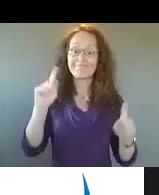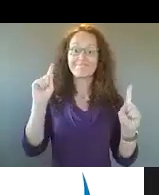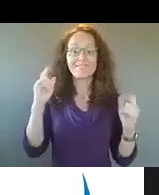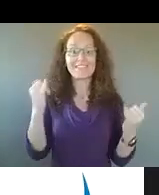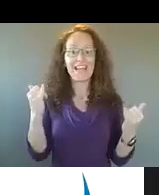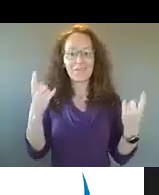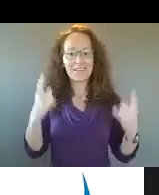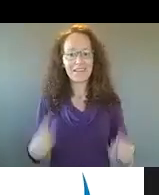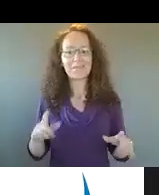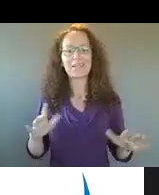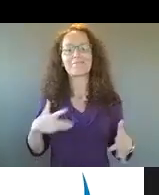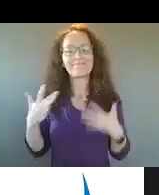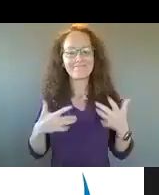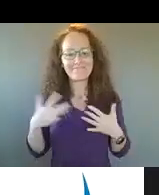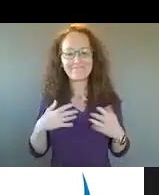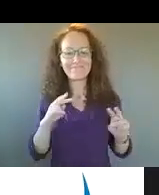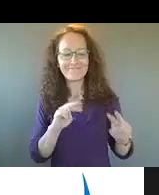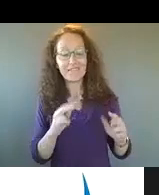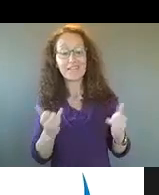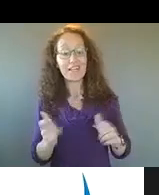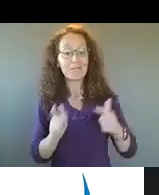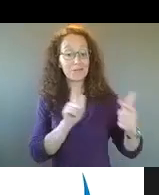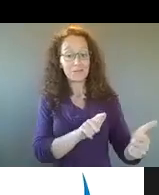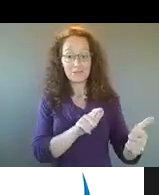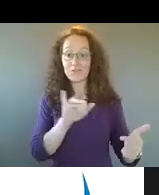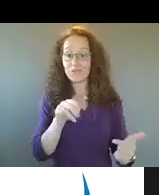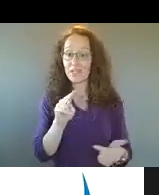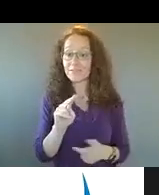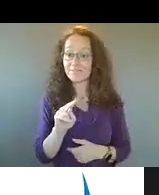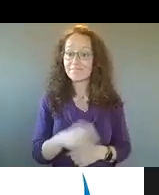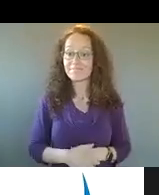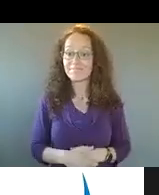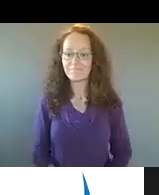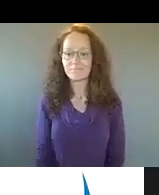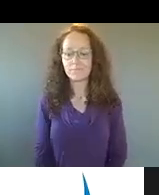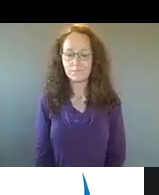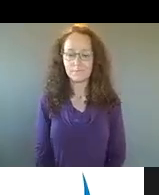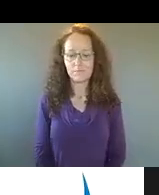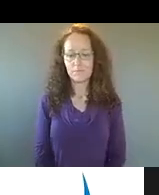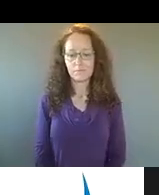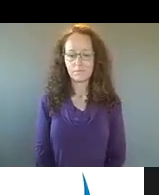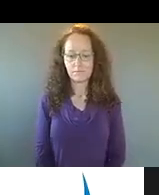2021. So, uh, with that, Jen, I will pause and, uh, kick it back to you for any additional questions.